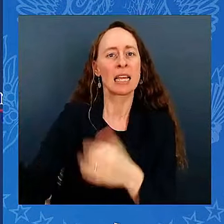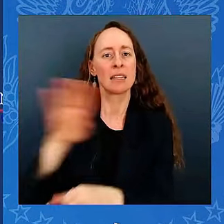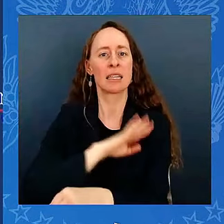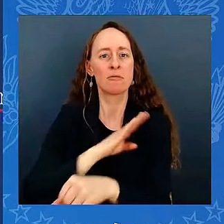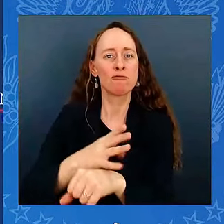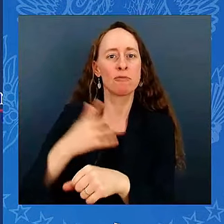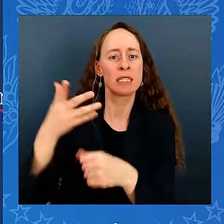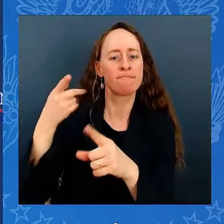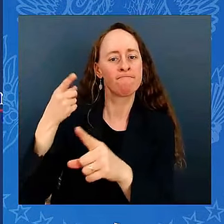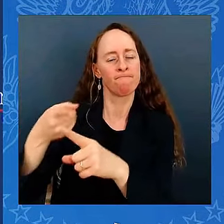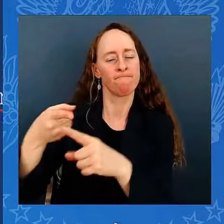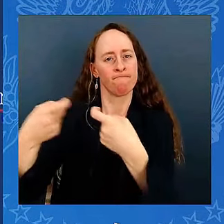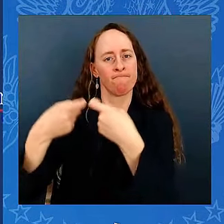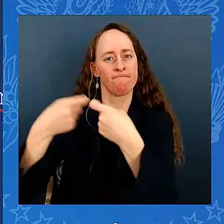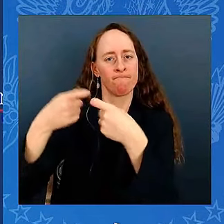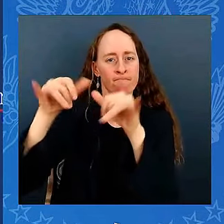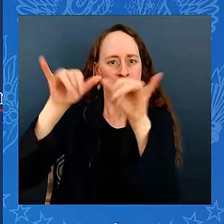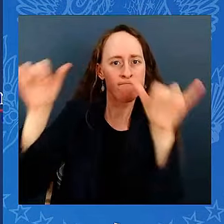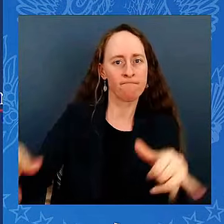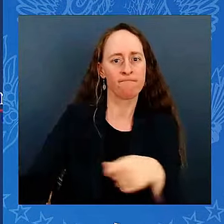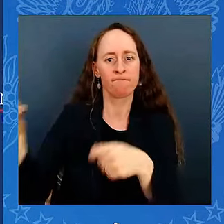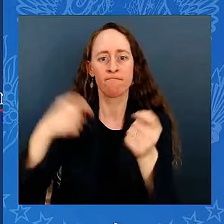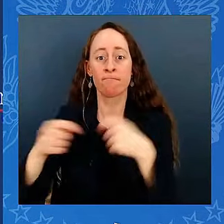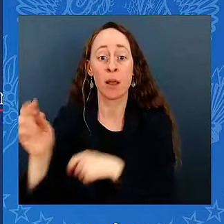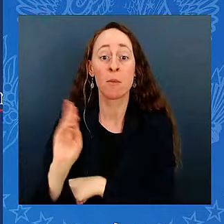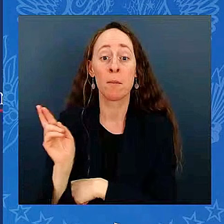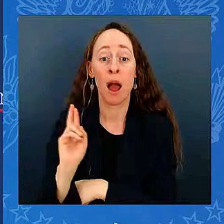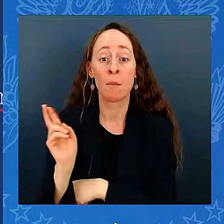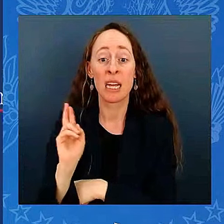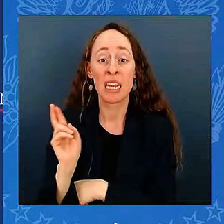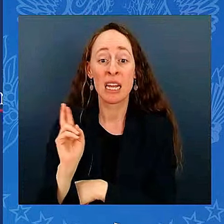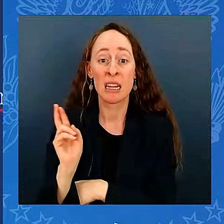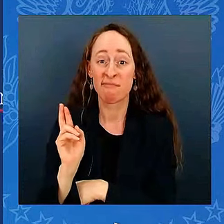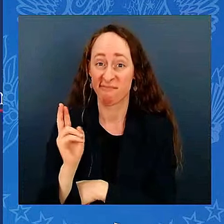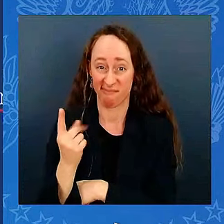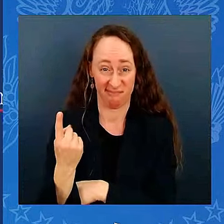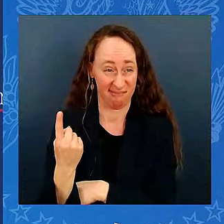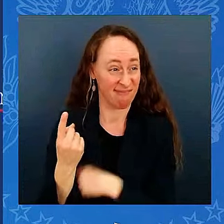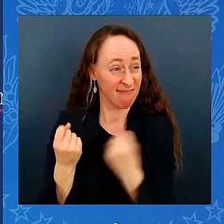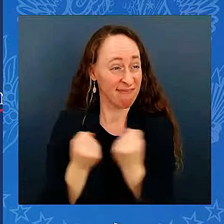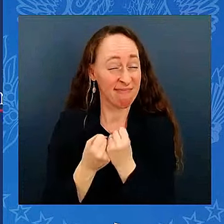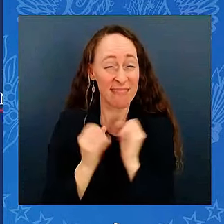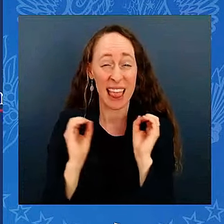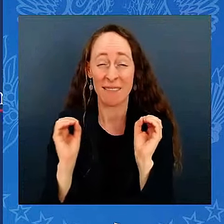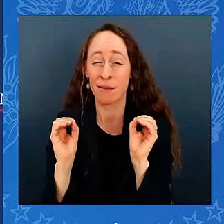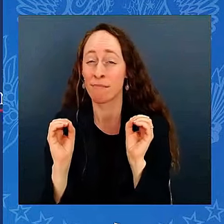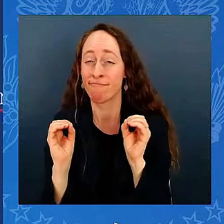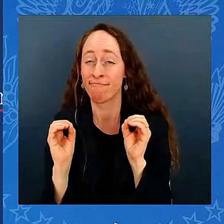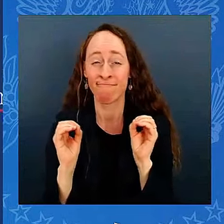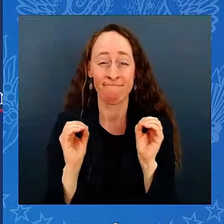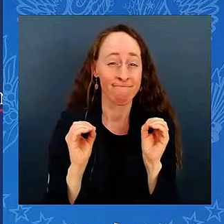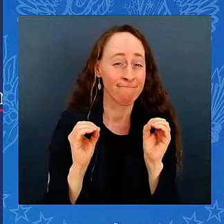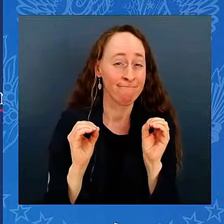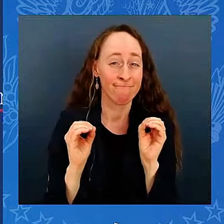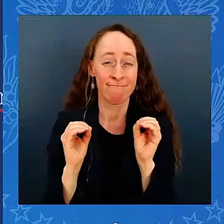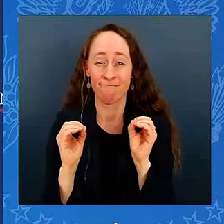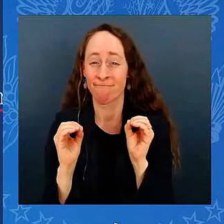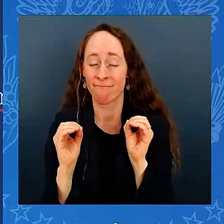one of the opposition Republican friends voted for it. It took Vice President Harris to cast a tie-breaking vote in the Senate.